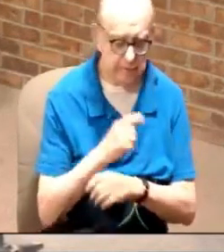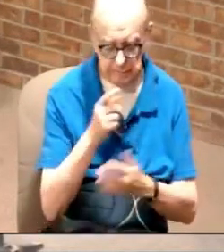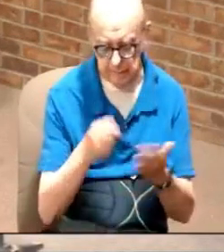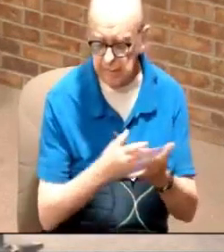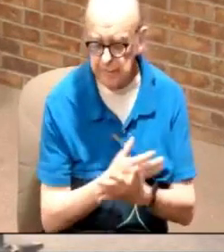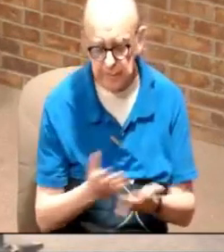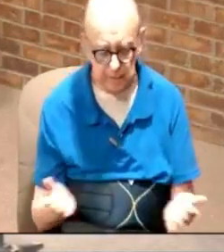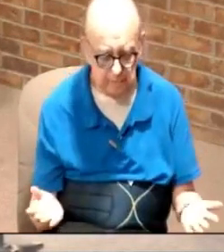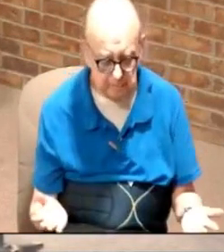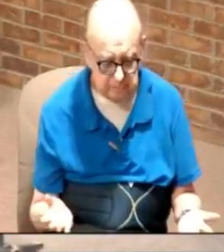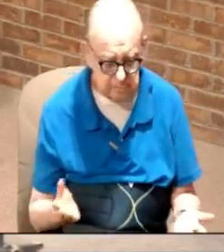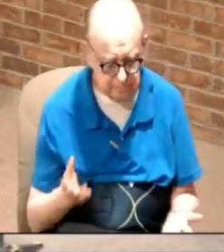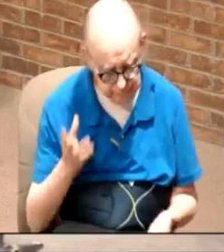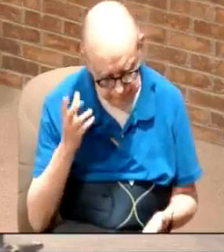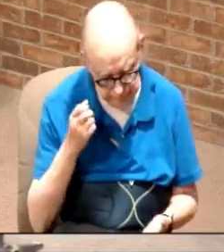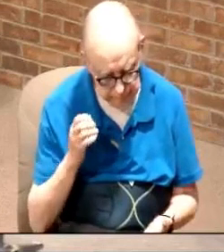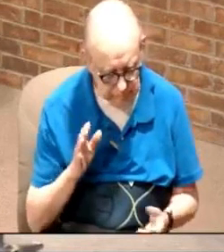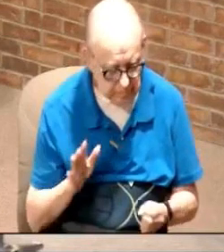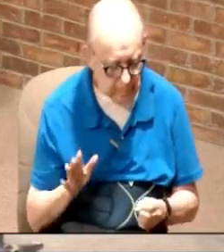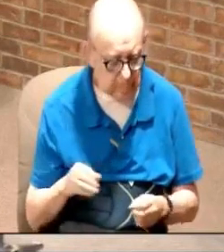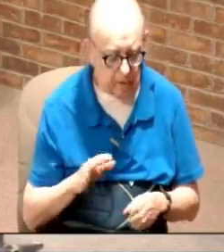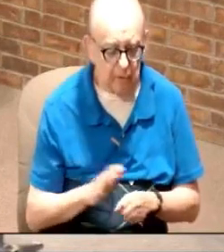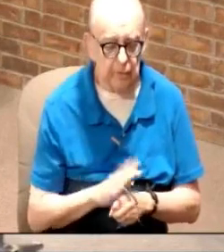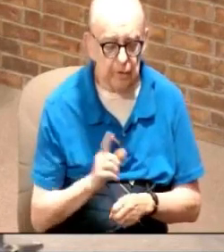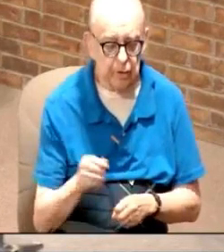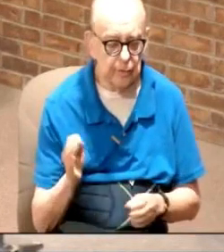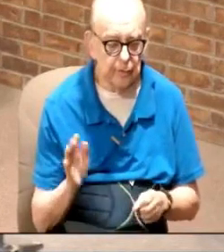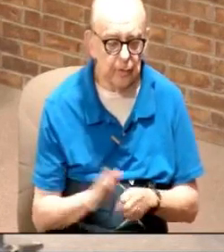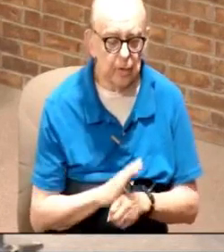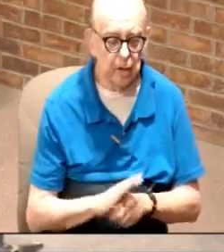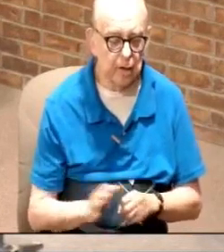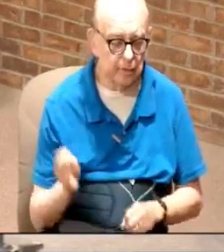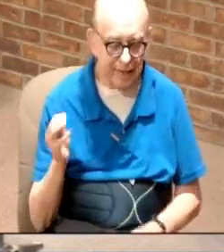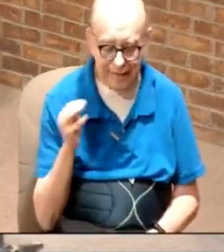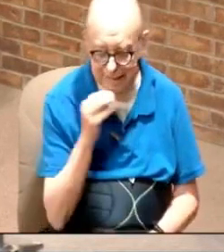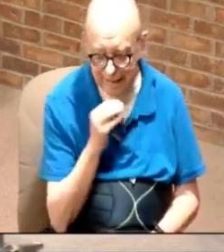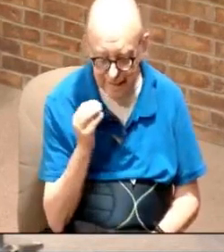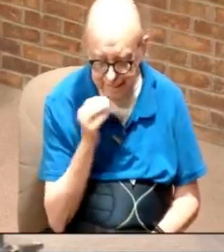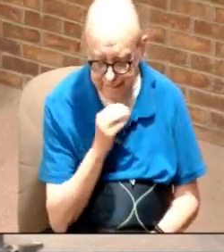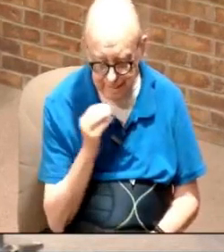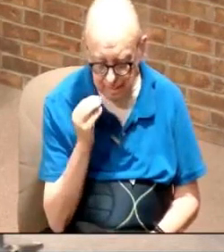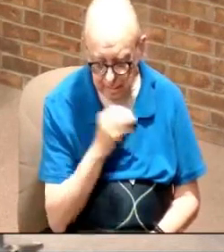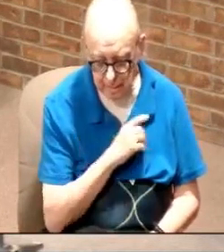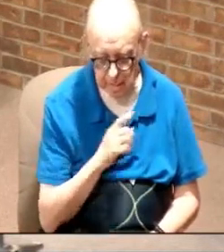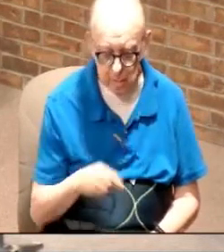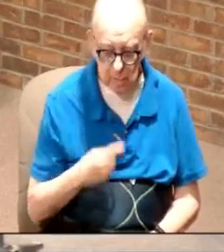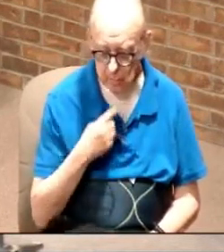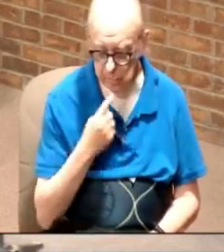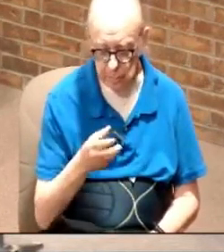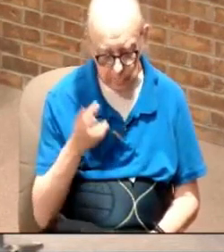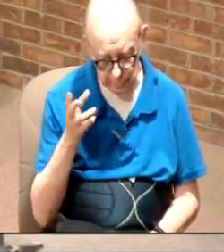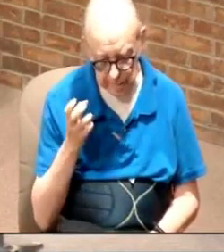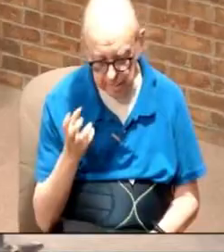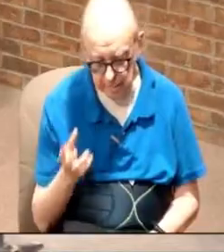or that or whatever. And he's filling you full of lies. But here's what the Lord said to Satan.